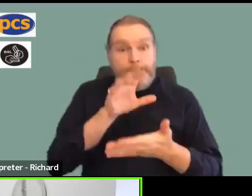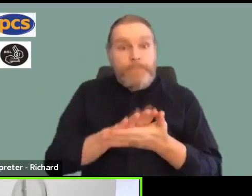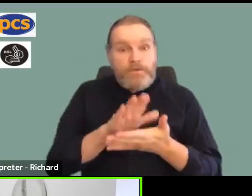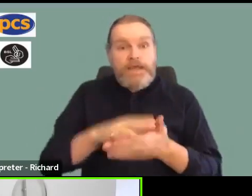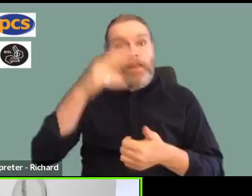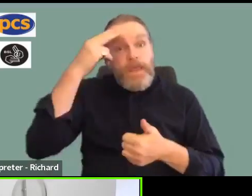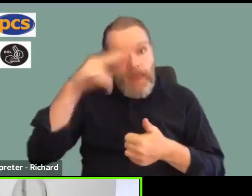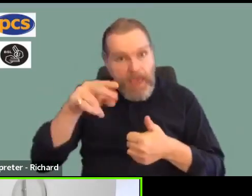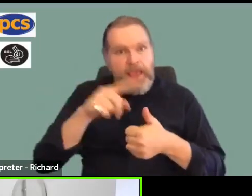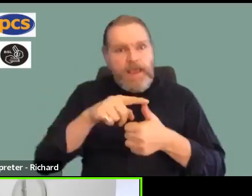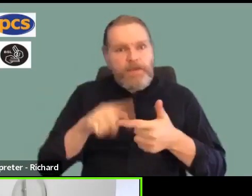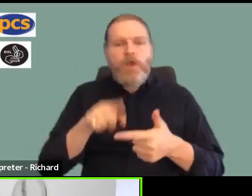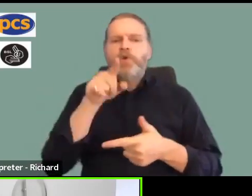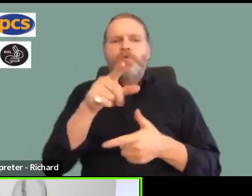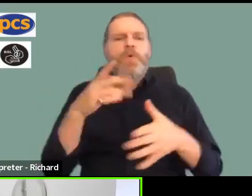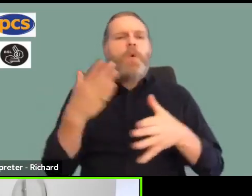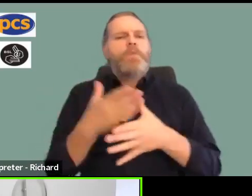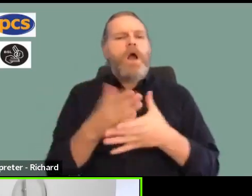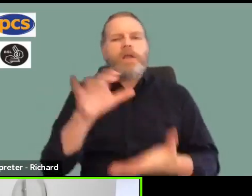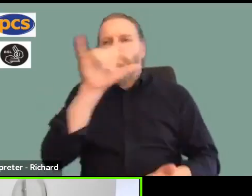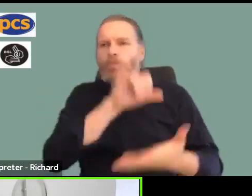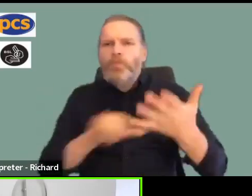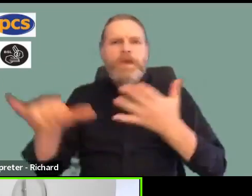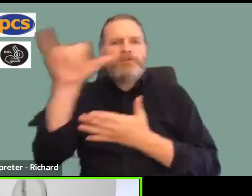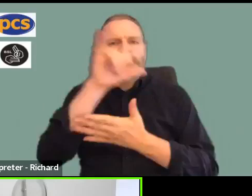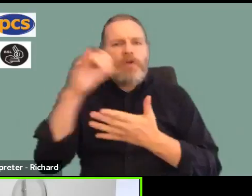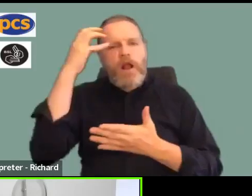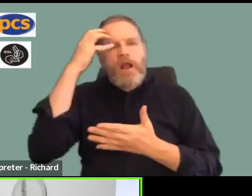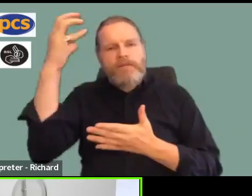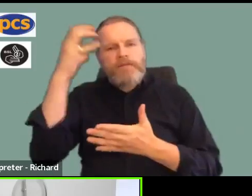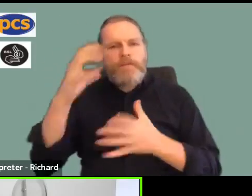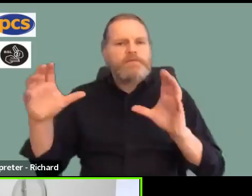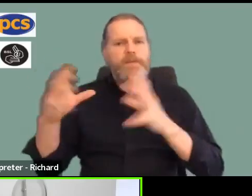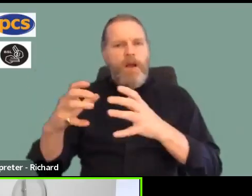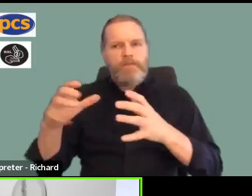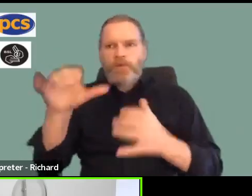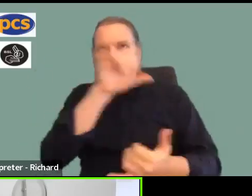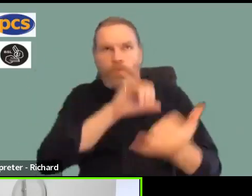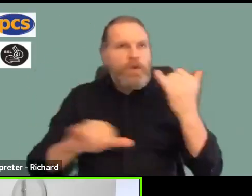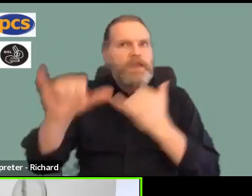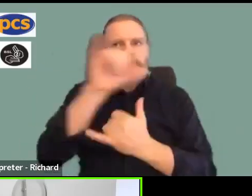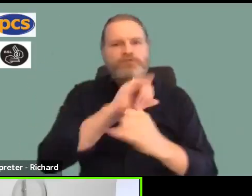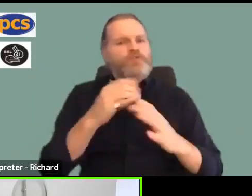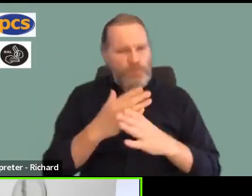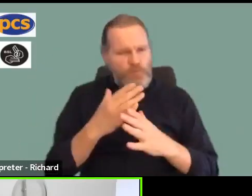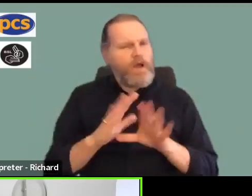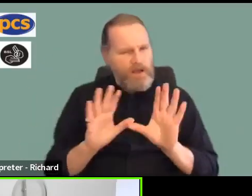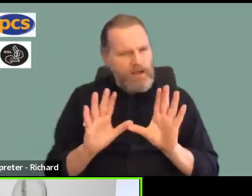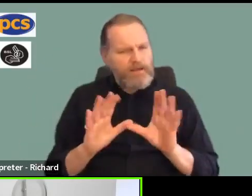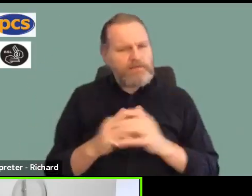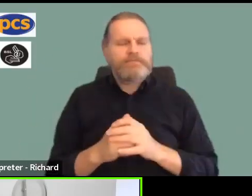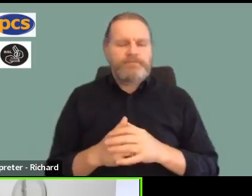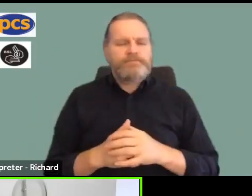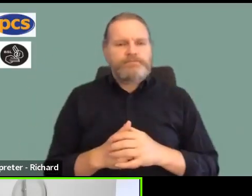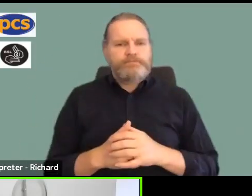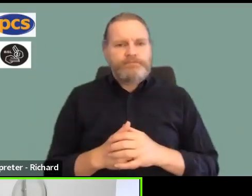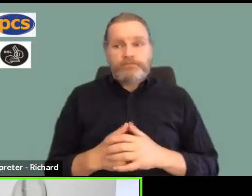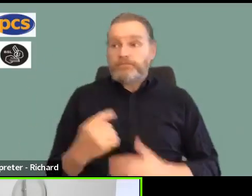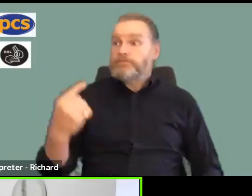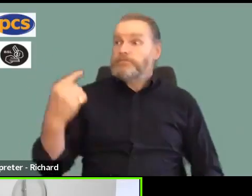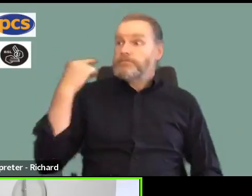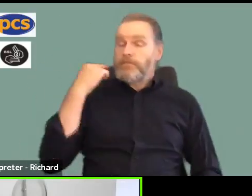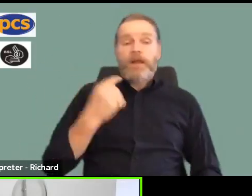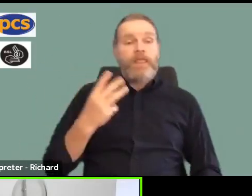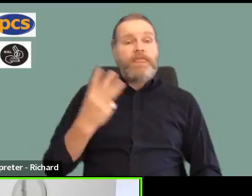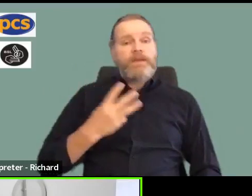in terms of the way best answering as many questions as possible. As I say, we took the decision on the 13th and